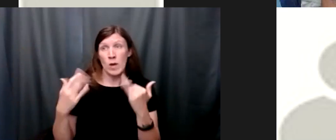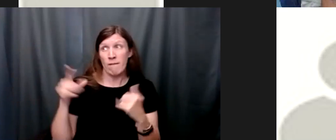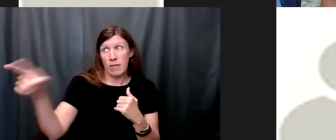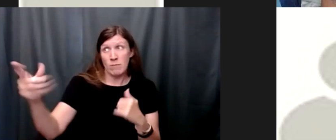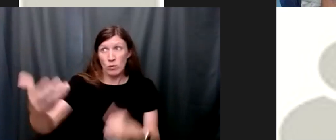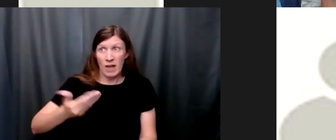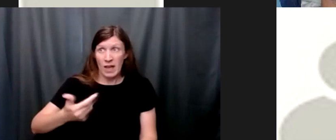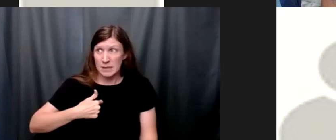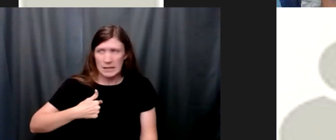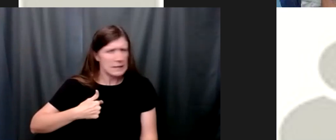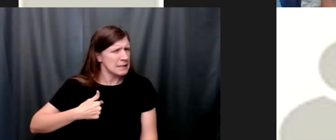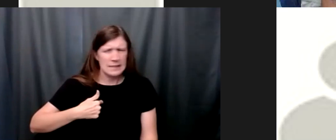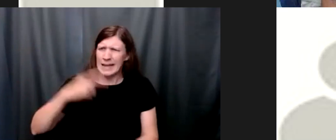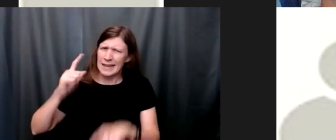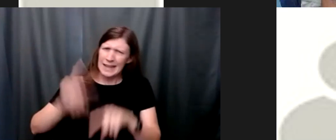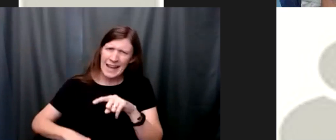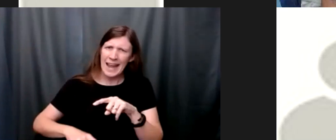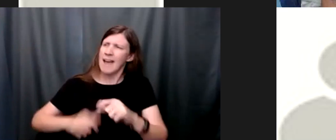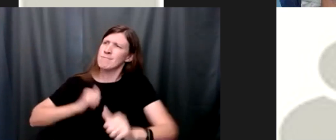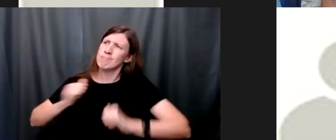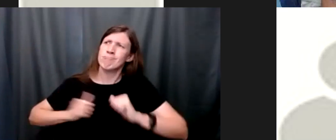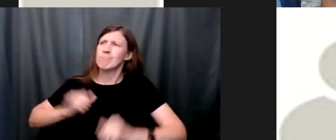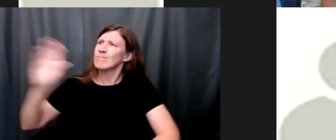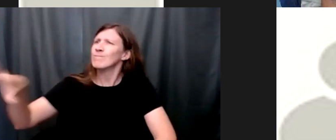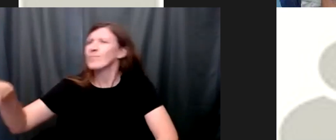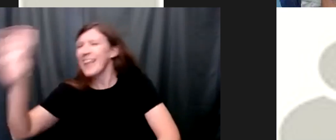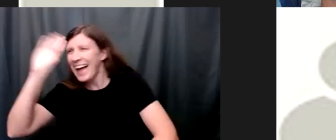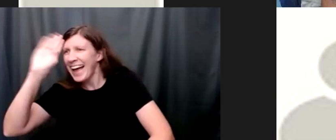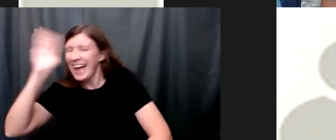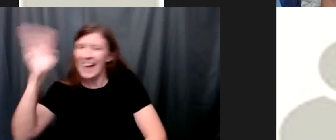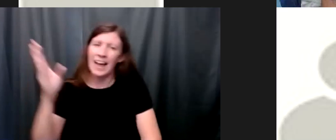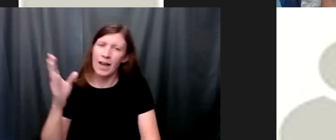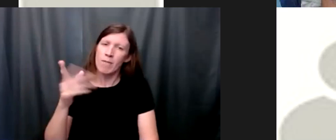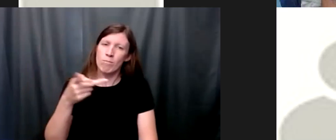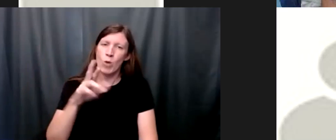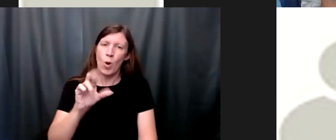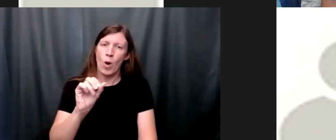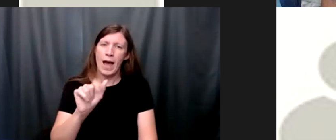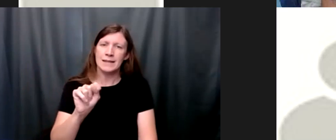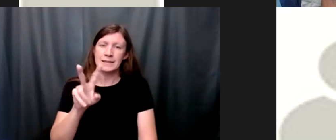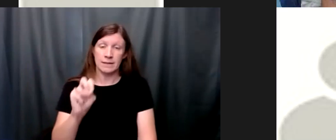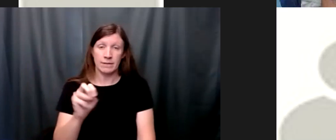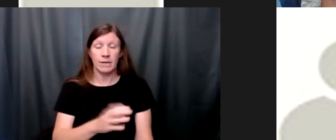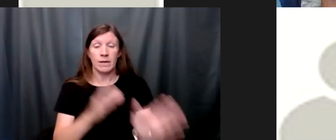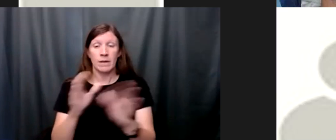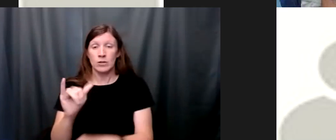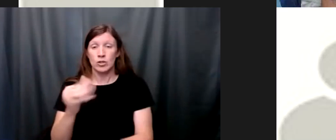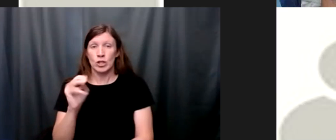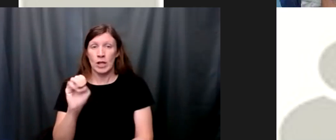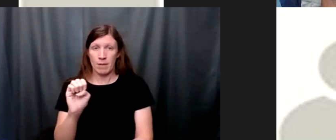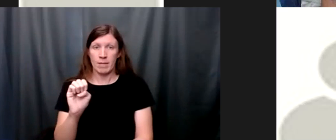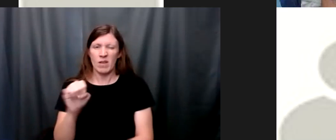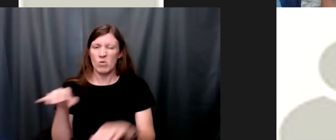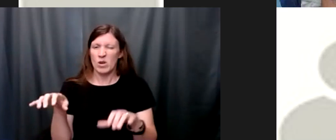don't wait invite them be proactive jamie our recovery pastor at gateway in south austin came up with a great